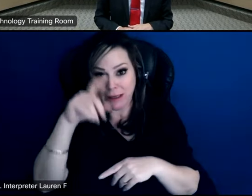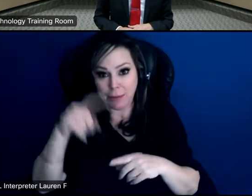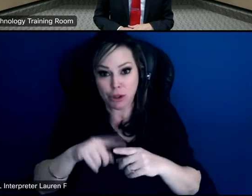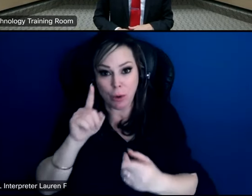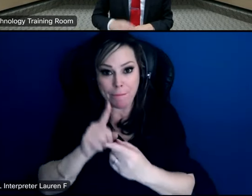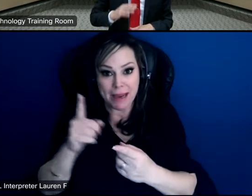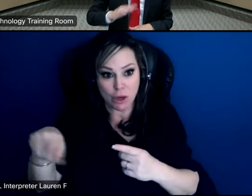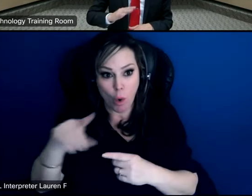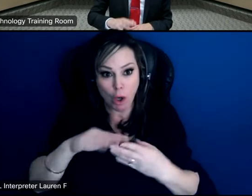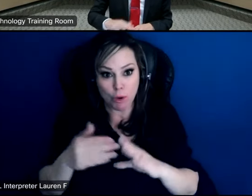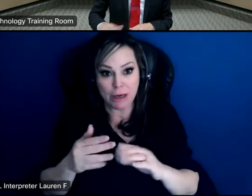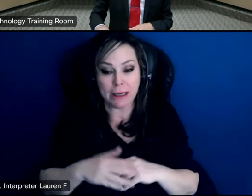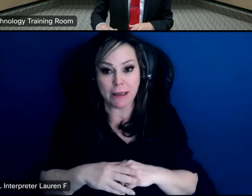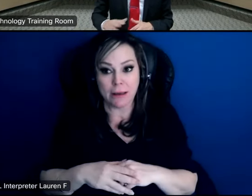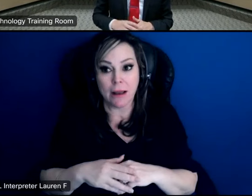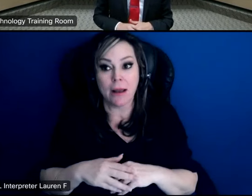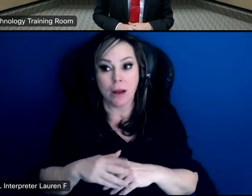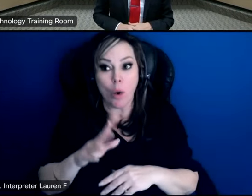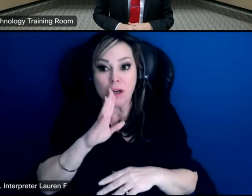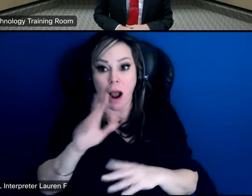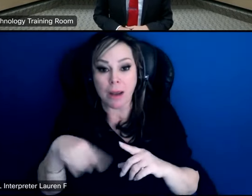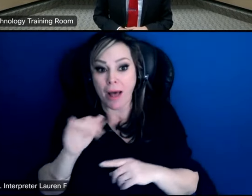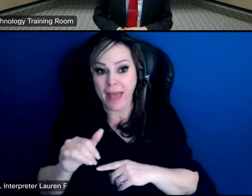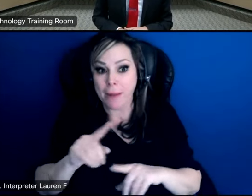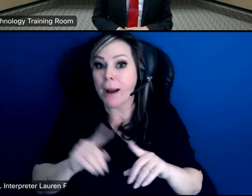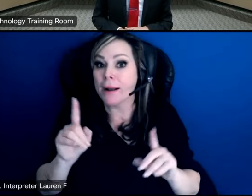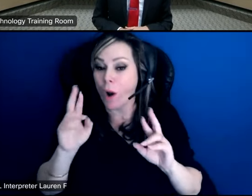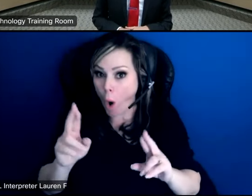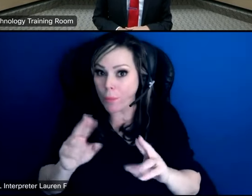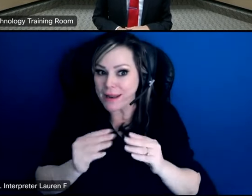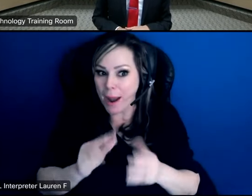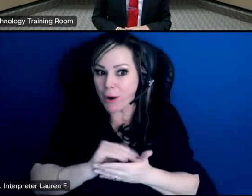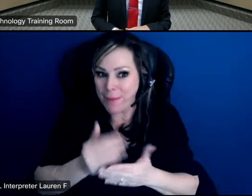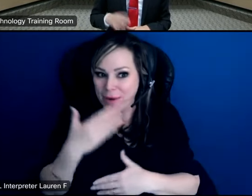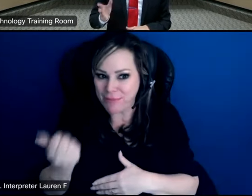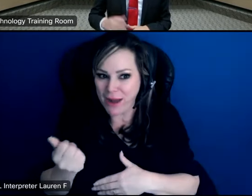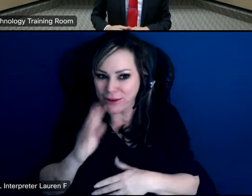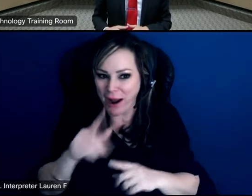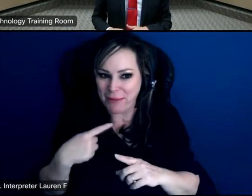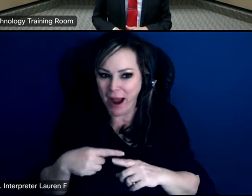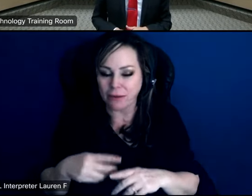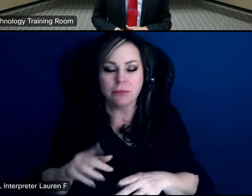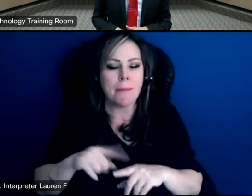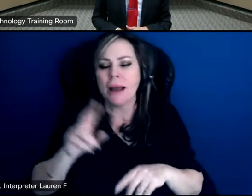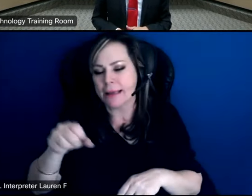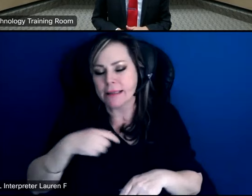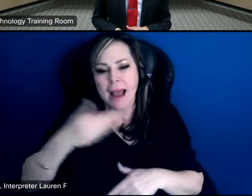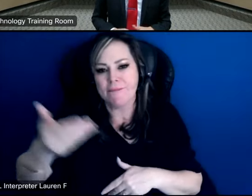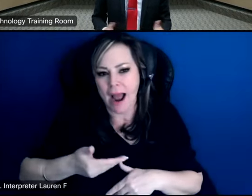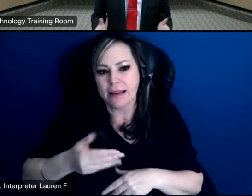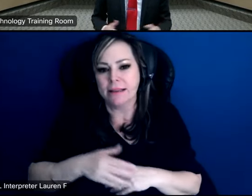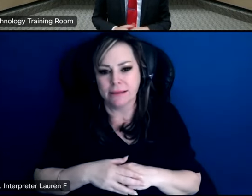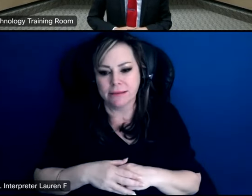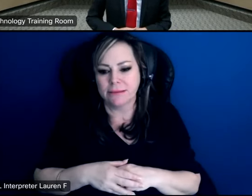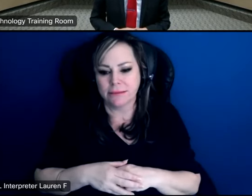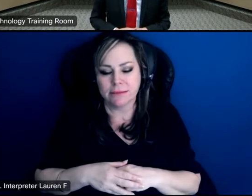this that that budget number will be a bit better but yes absolutely and i do know i invited a few people out there i am more than